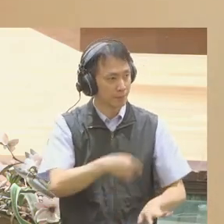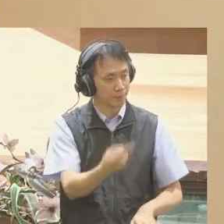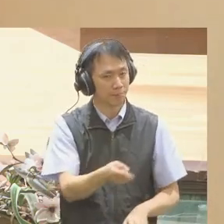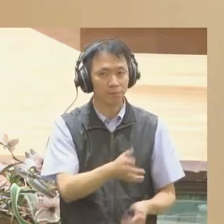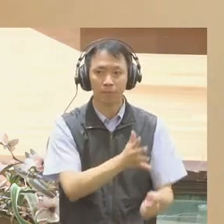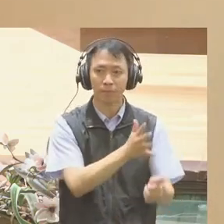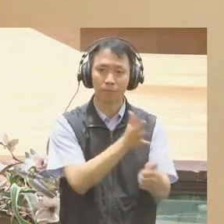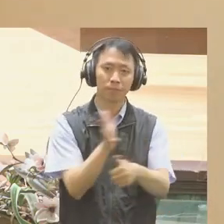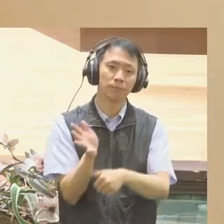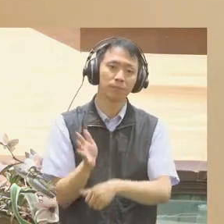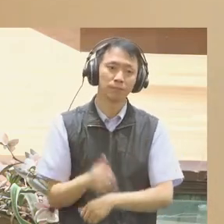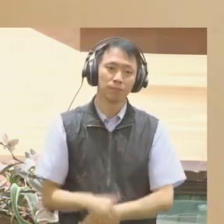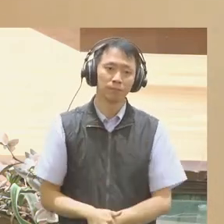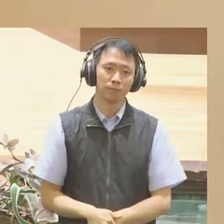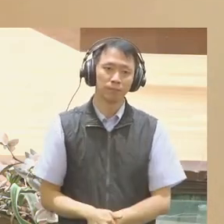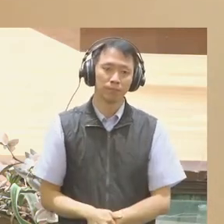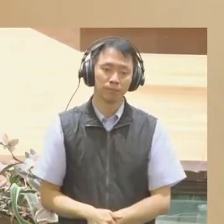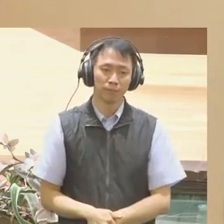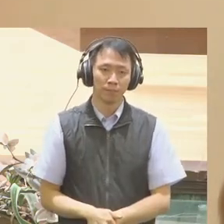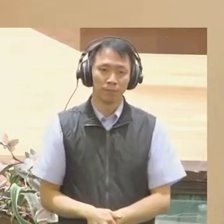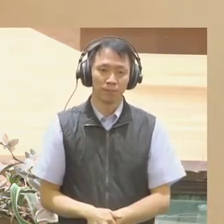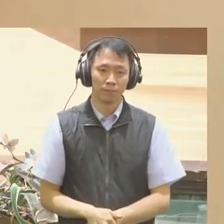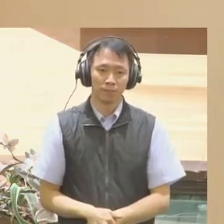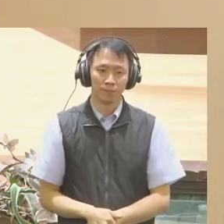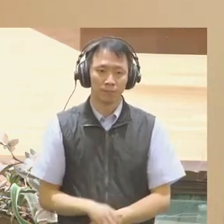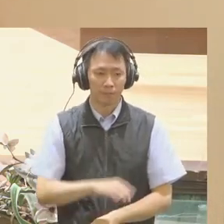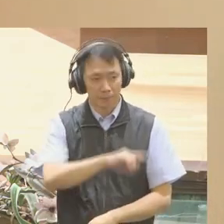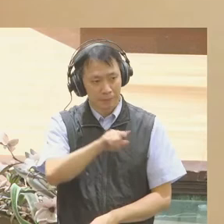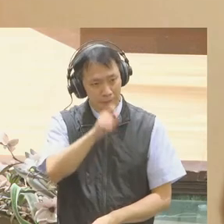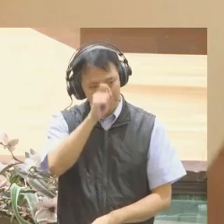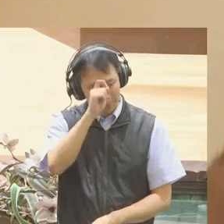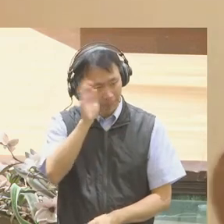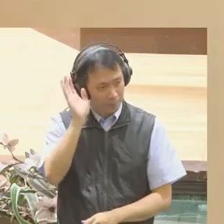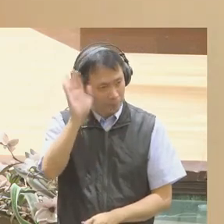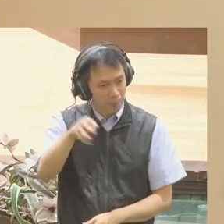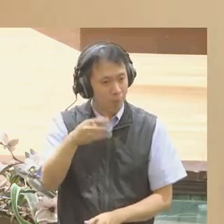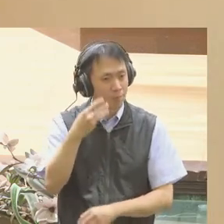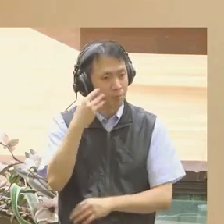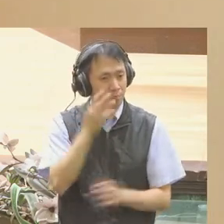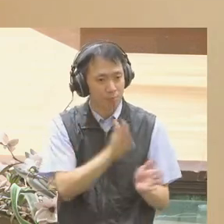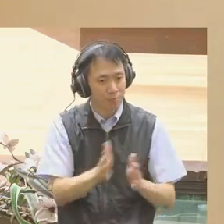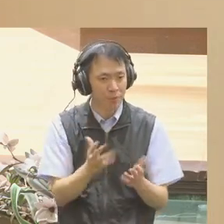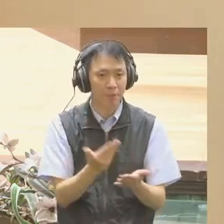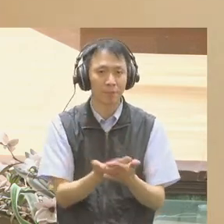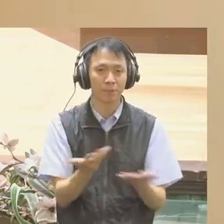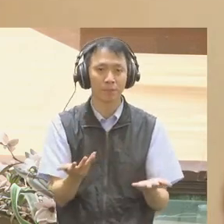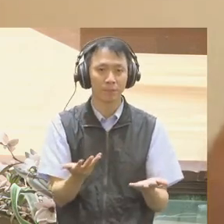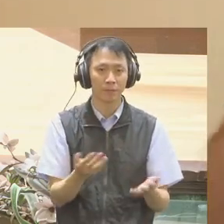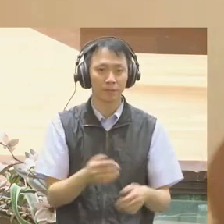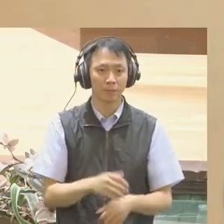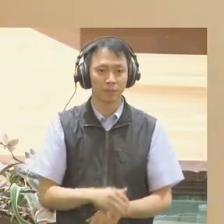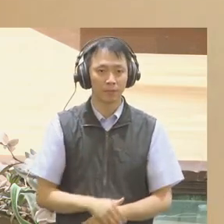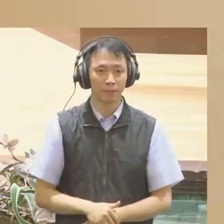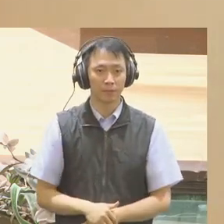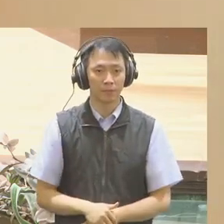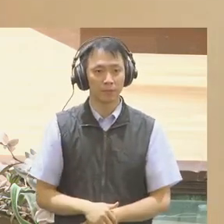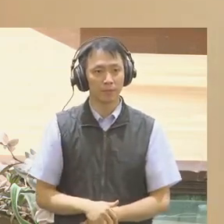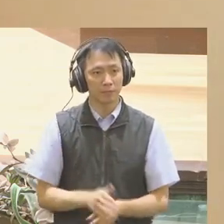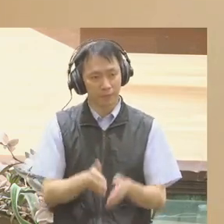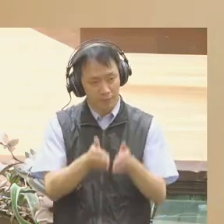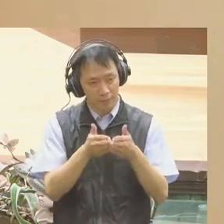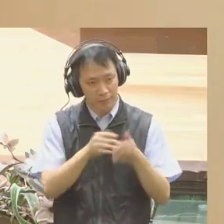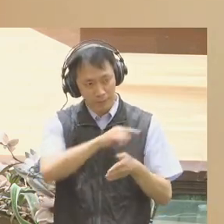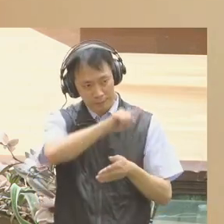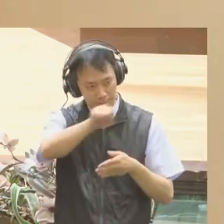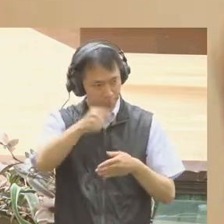about what governance might look like over that time frame if we can collectively answer loud calls to rebuild the foundations of our